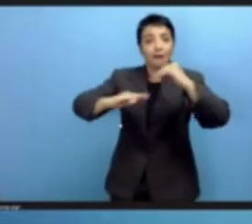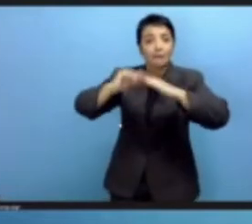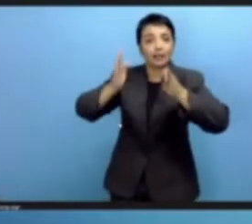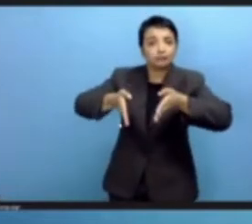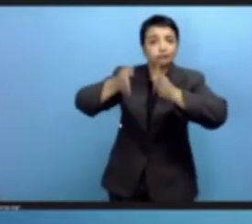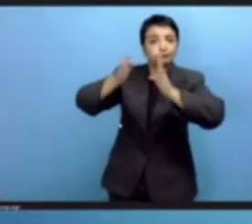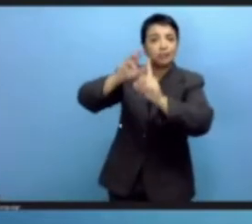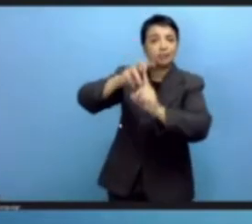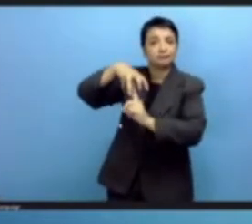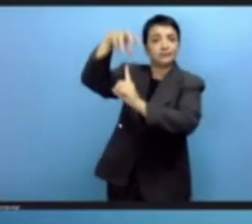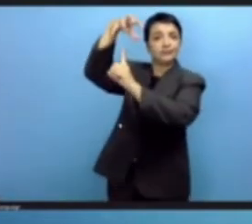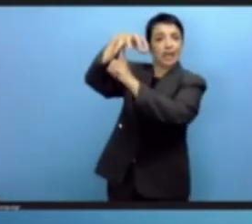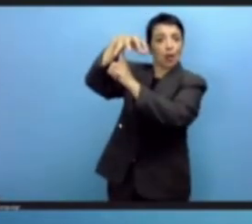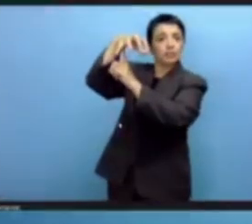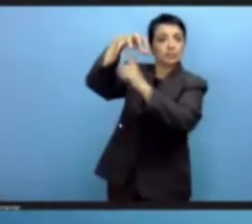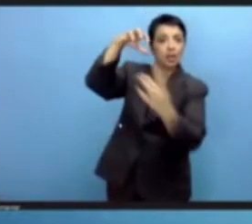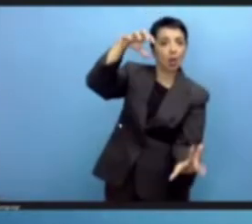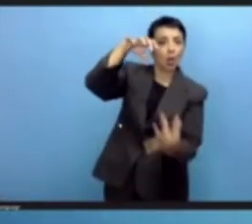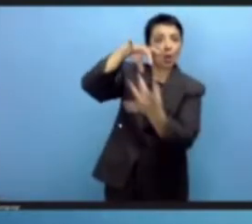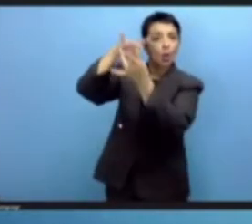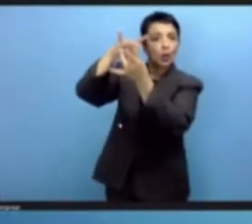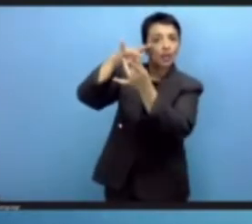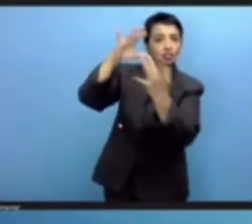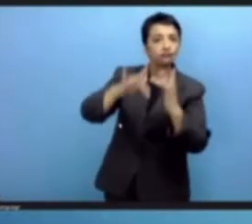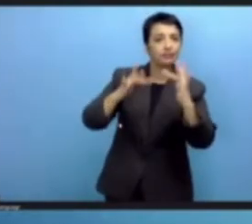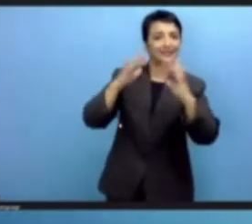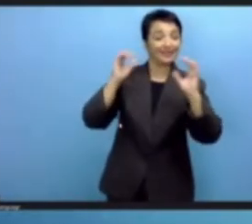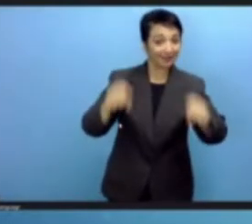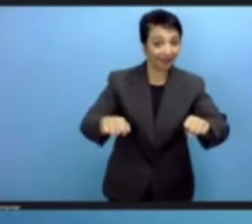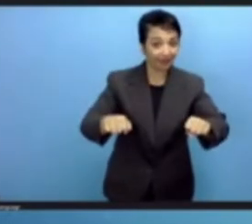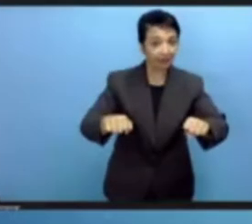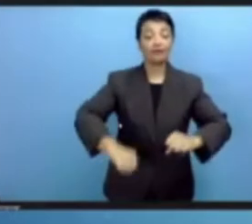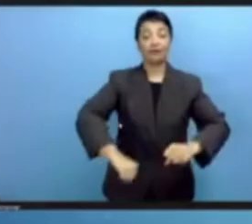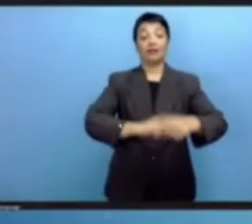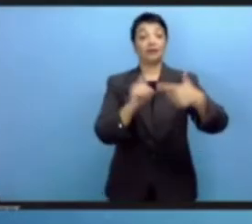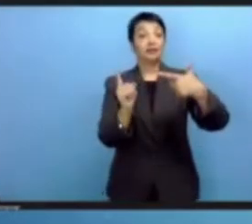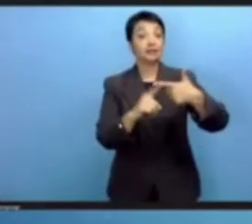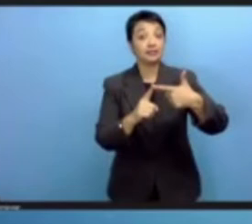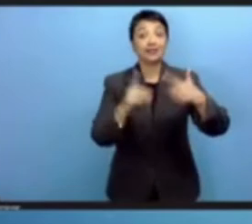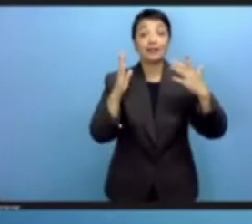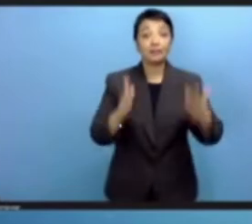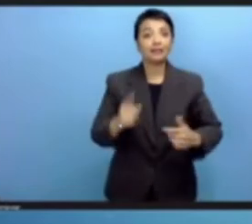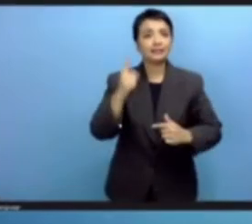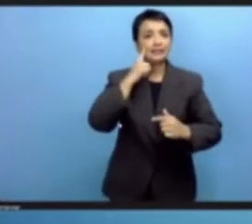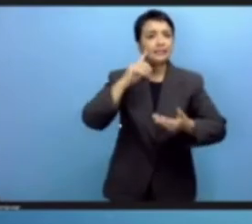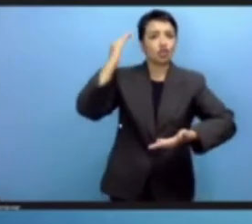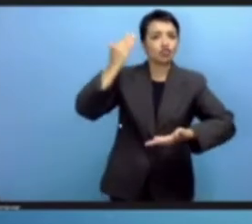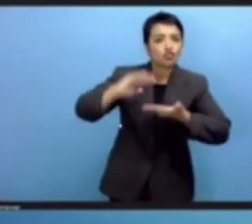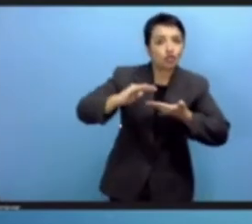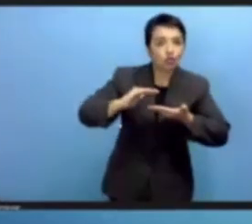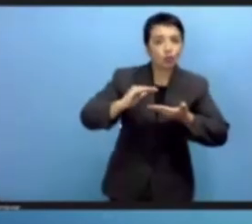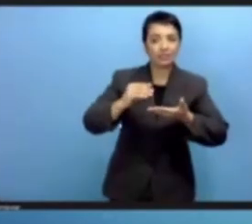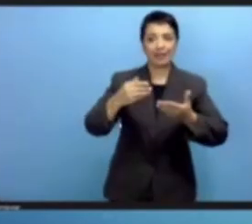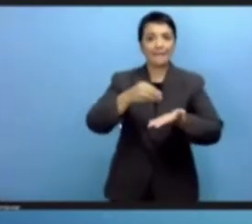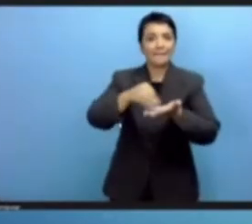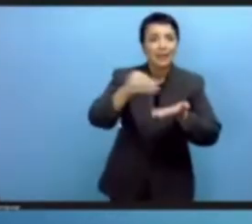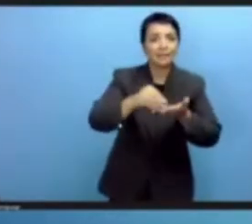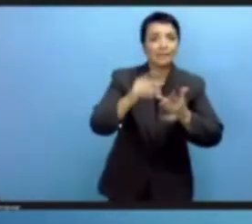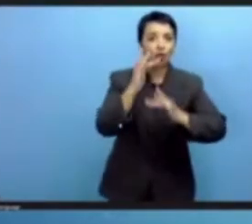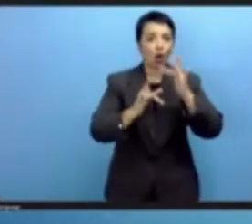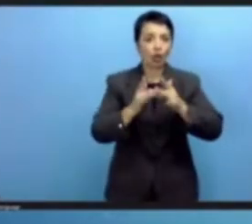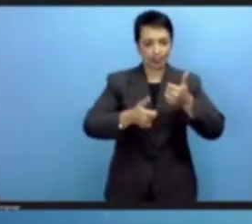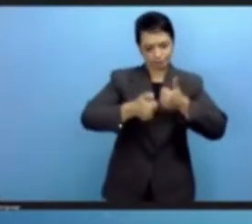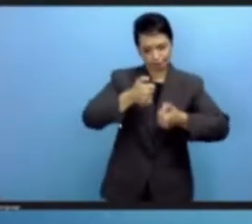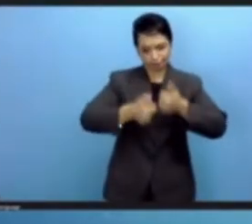connectivity. It's the hard work of bringing down costs of data. It's the hard